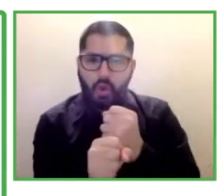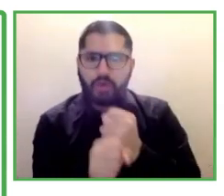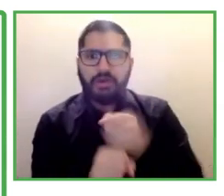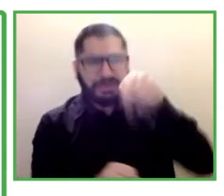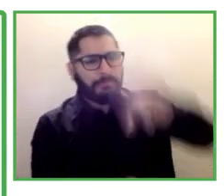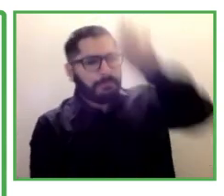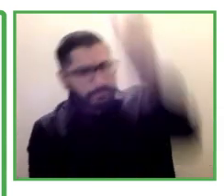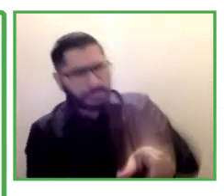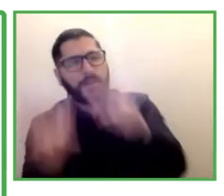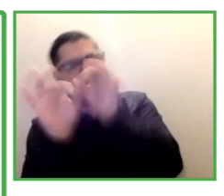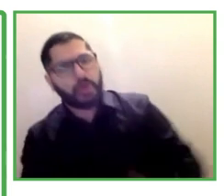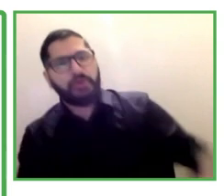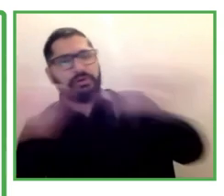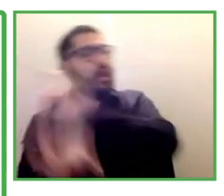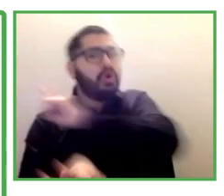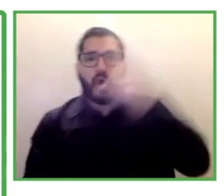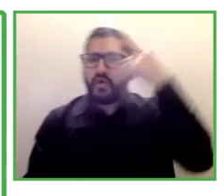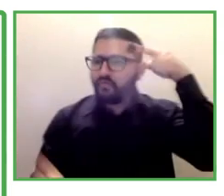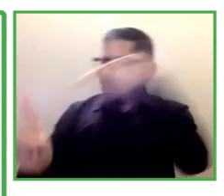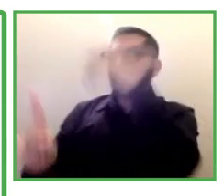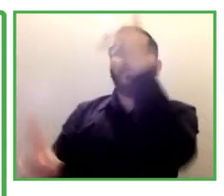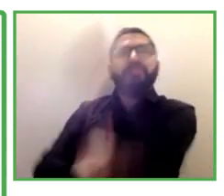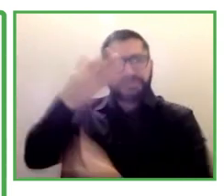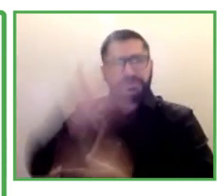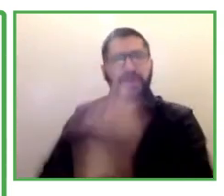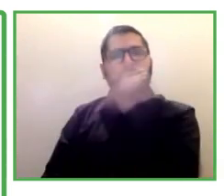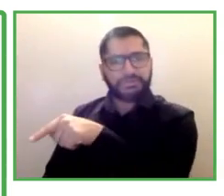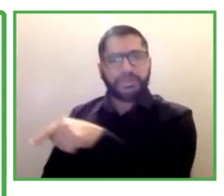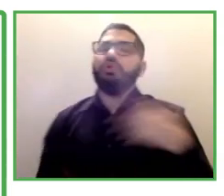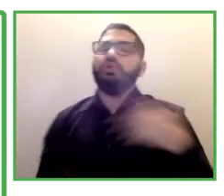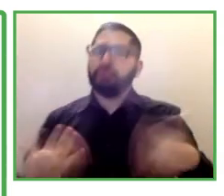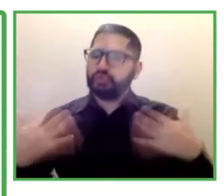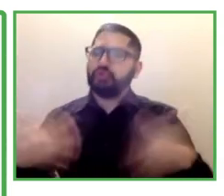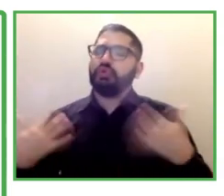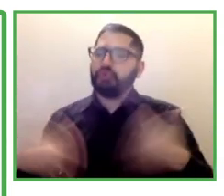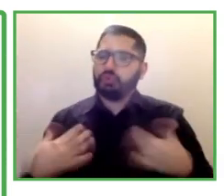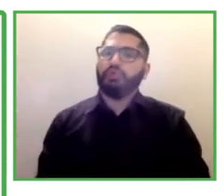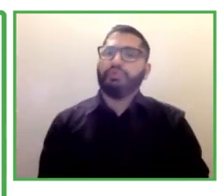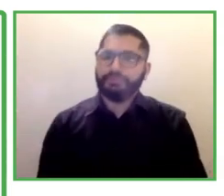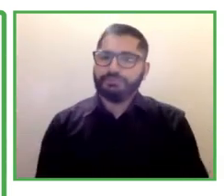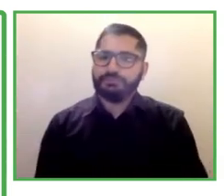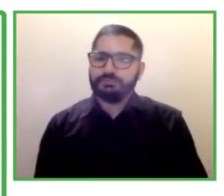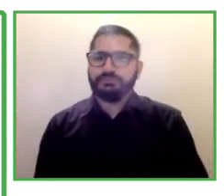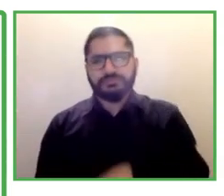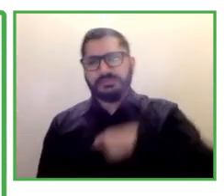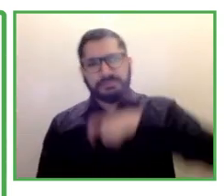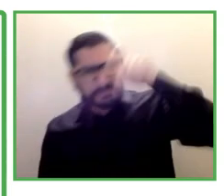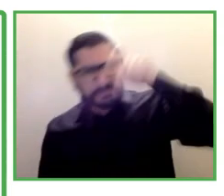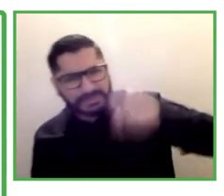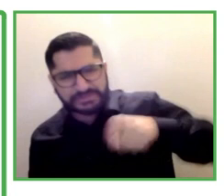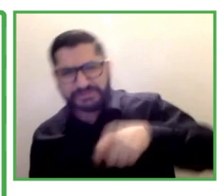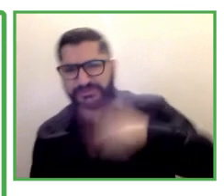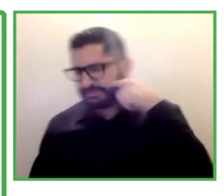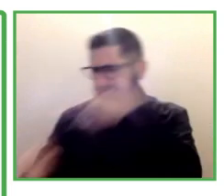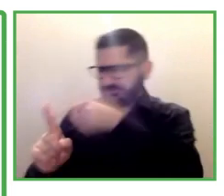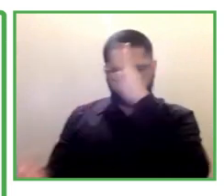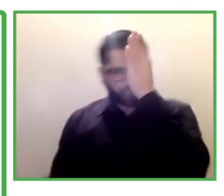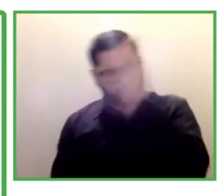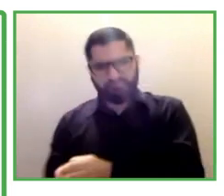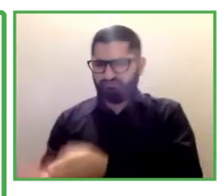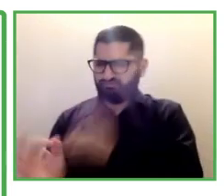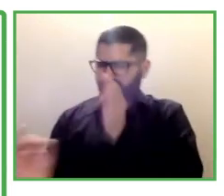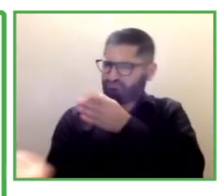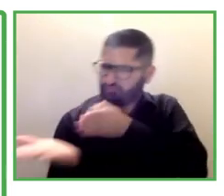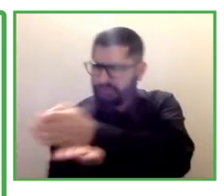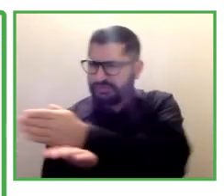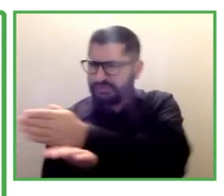the head of the company that you want to do that, and then let it sink all the way down. That's the way it will work. Congratulations.